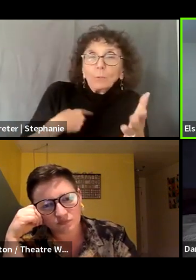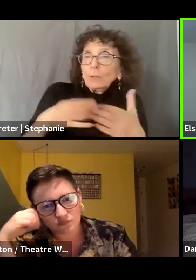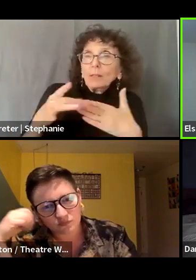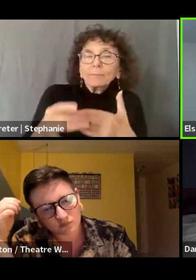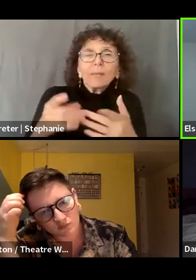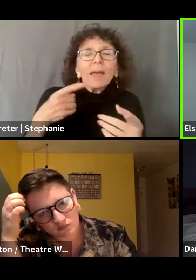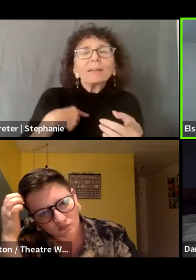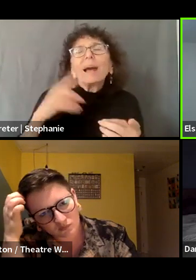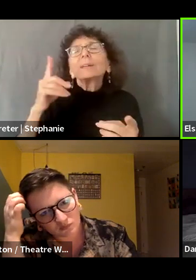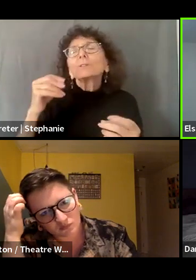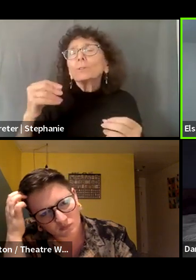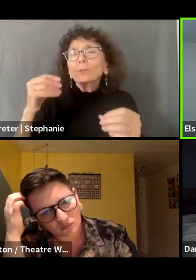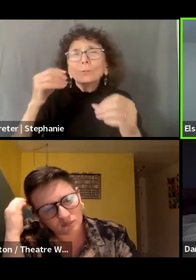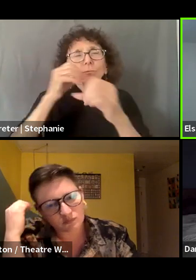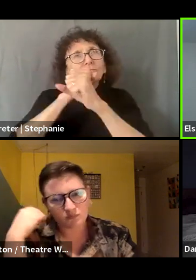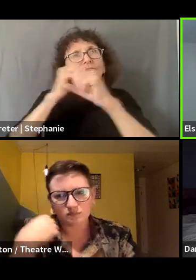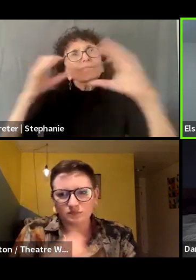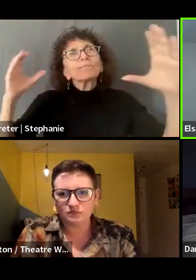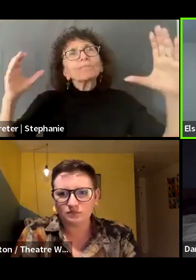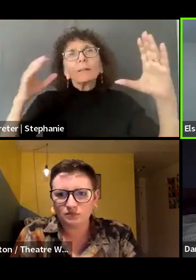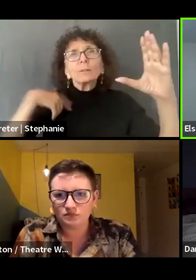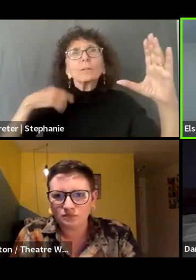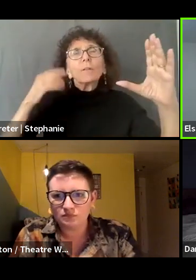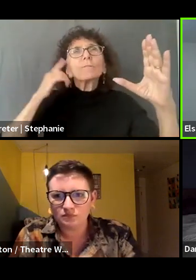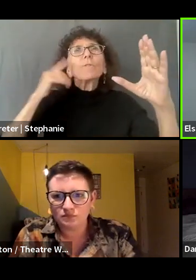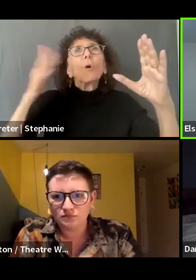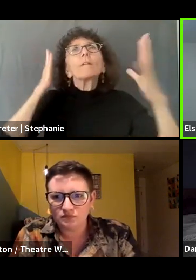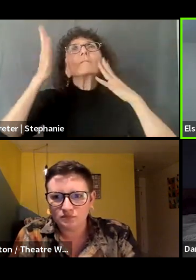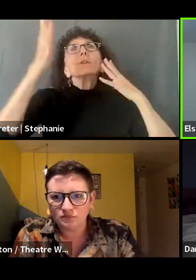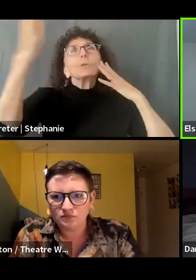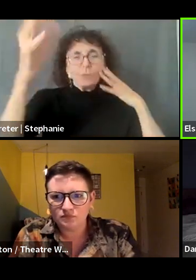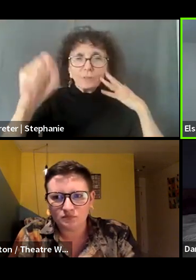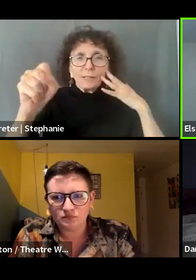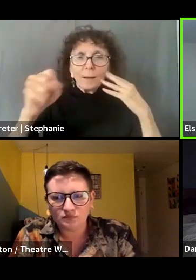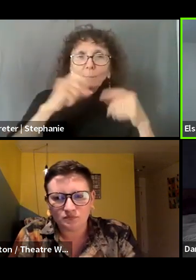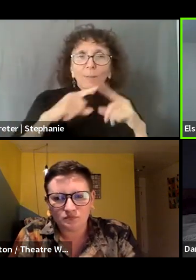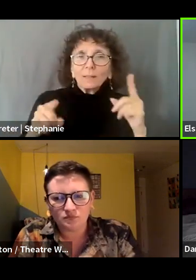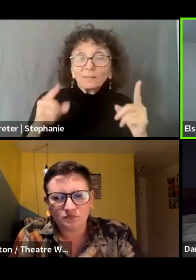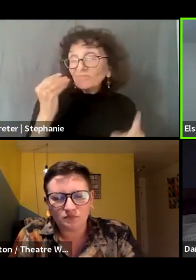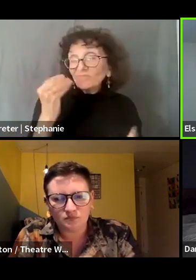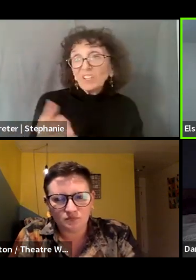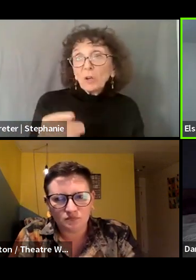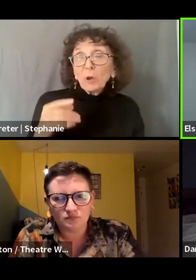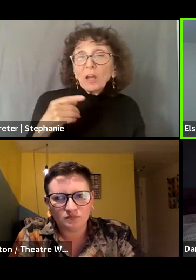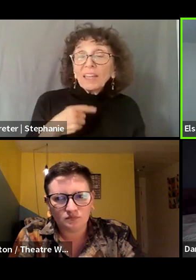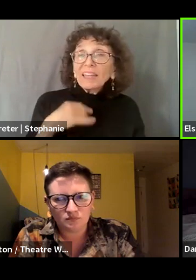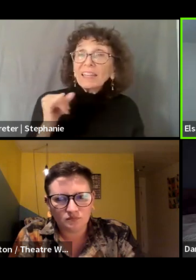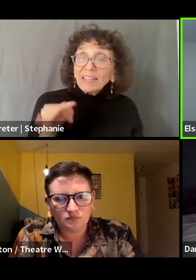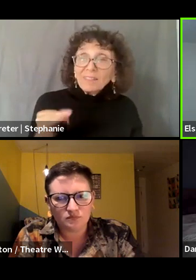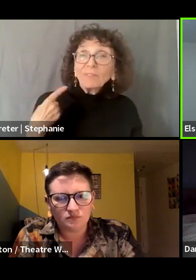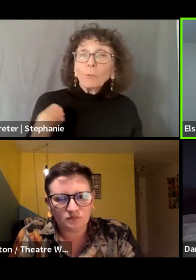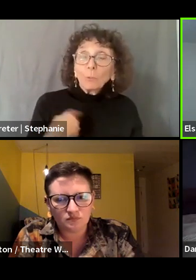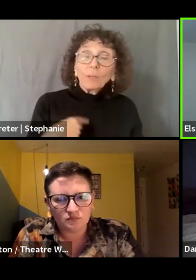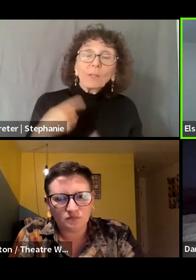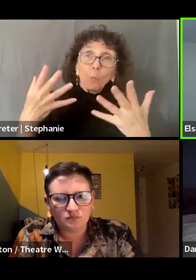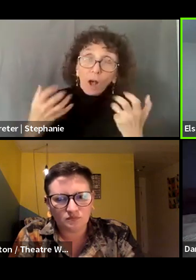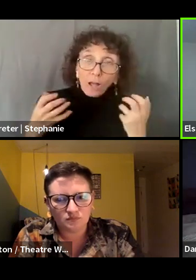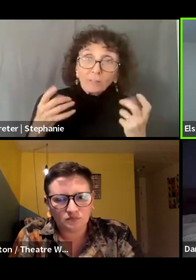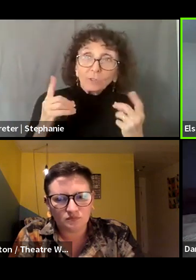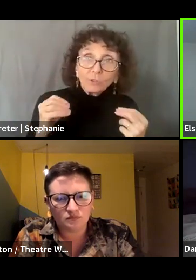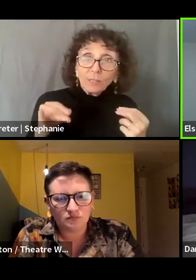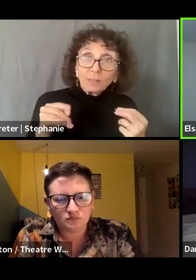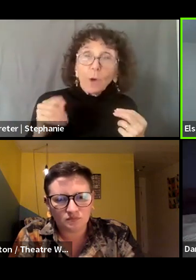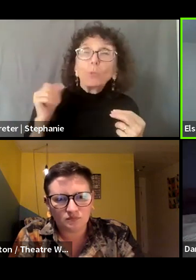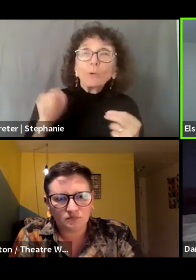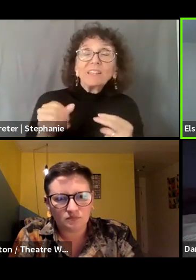the generational view, but also we could fix this in like one year if we actually wanted. And I've seen organizations